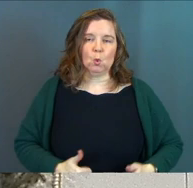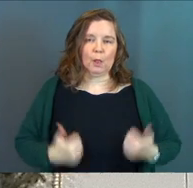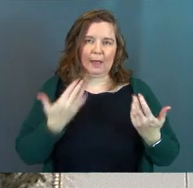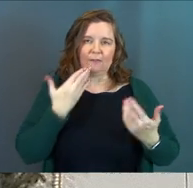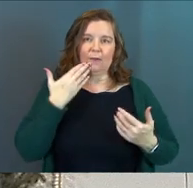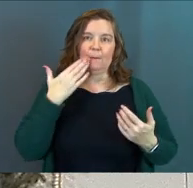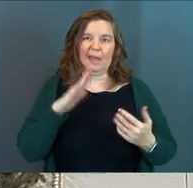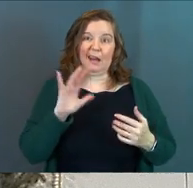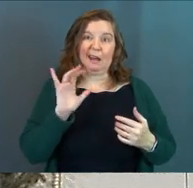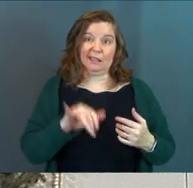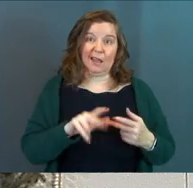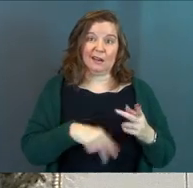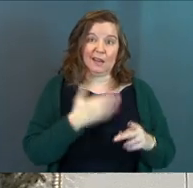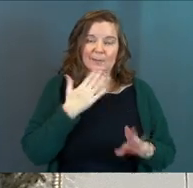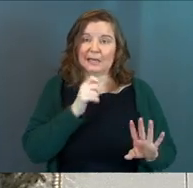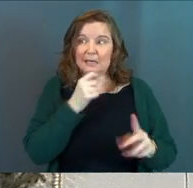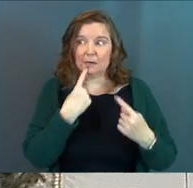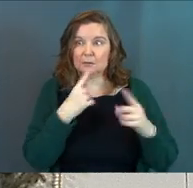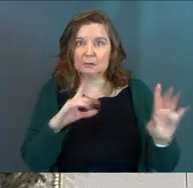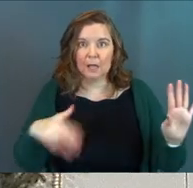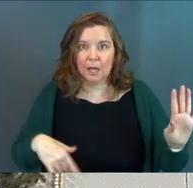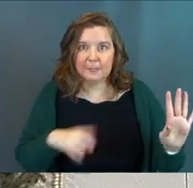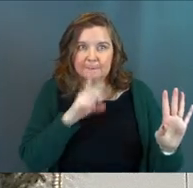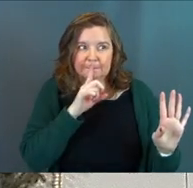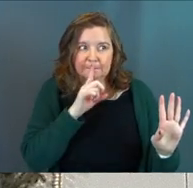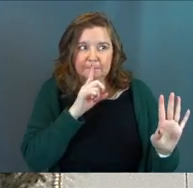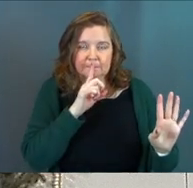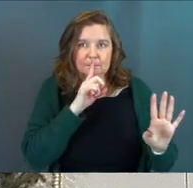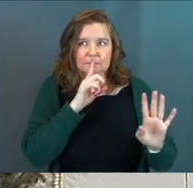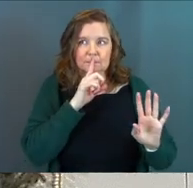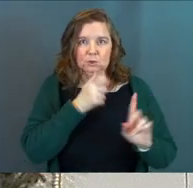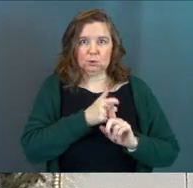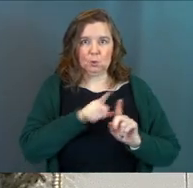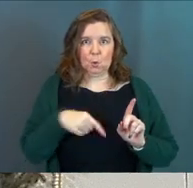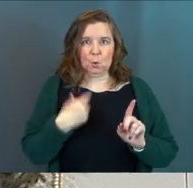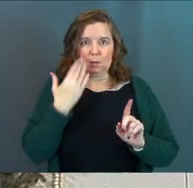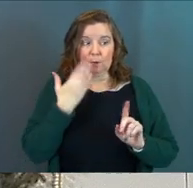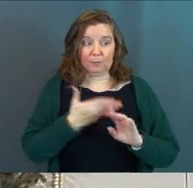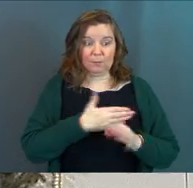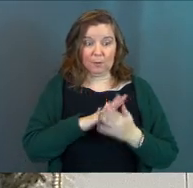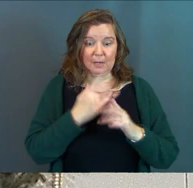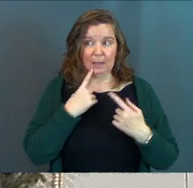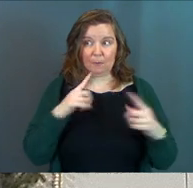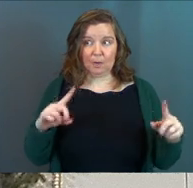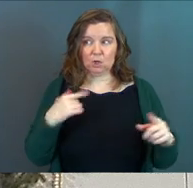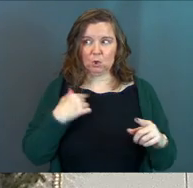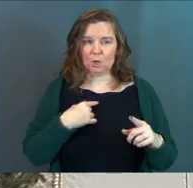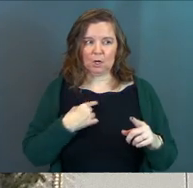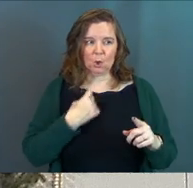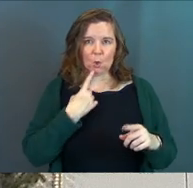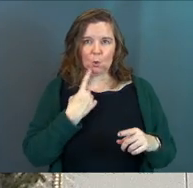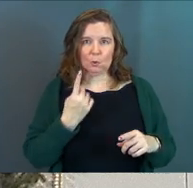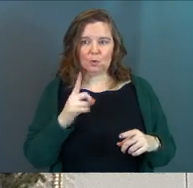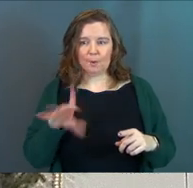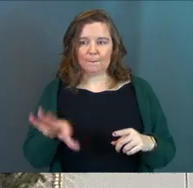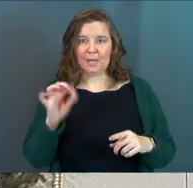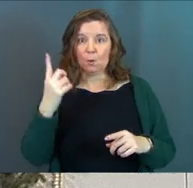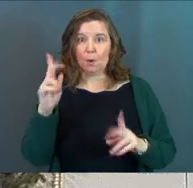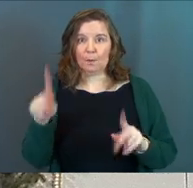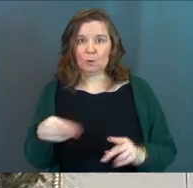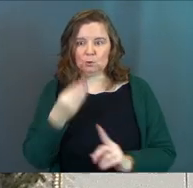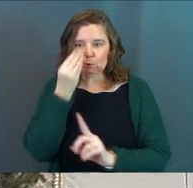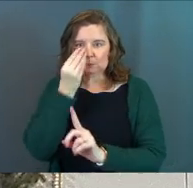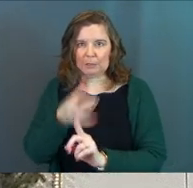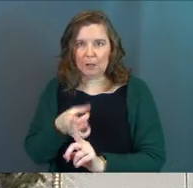bad. It's not public yet. So what you're gonna do before it becomes public, you're gonna go and you're gonna tell that person